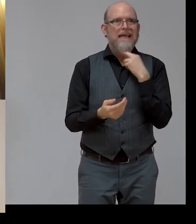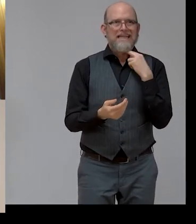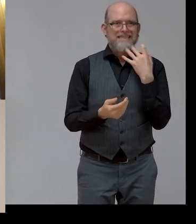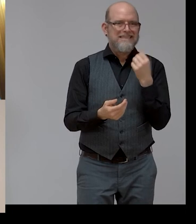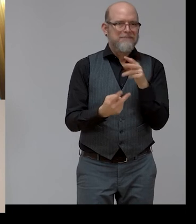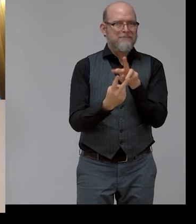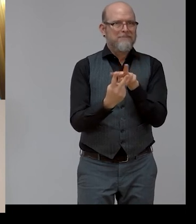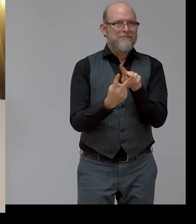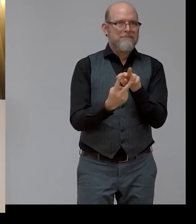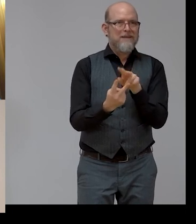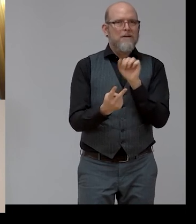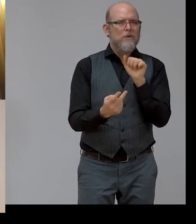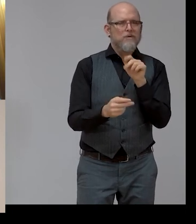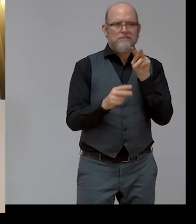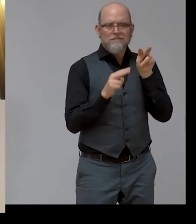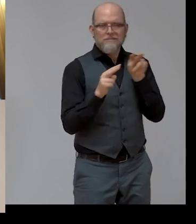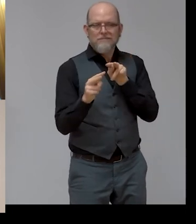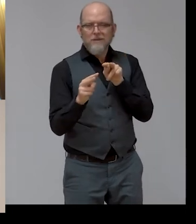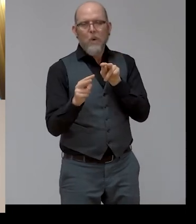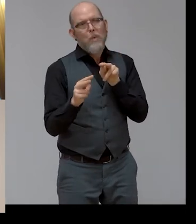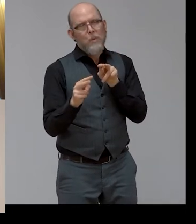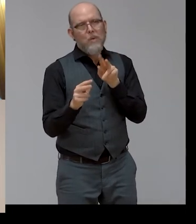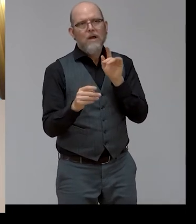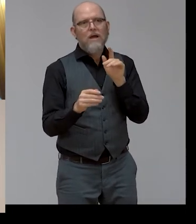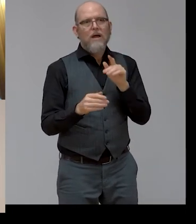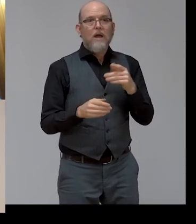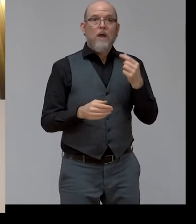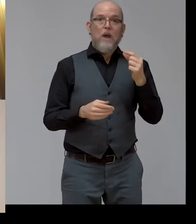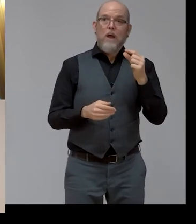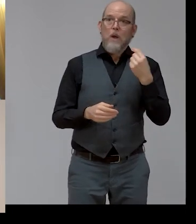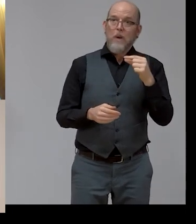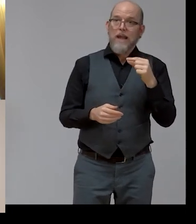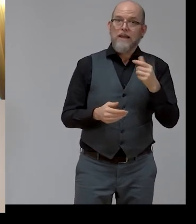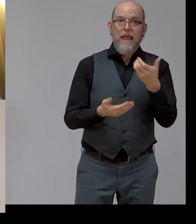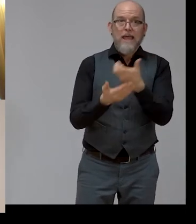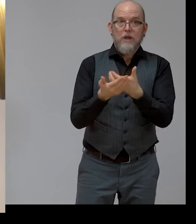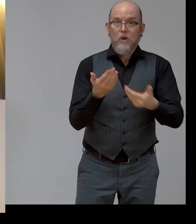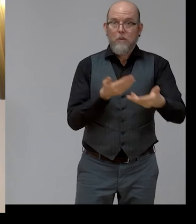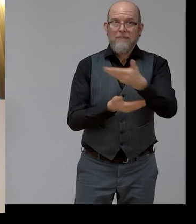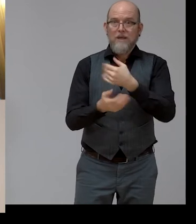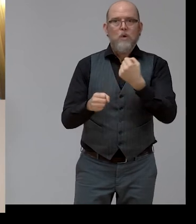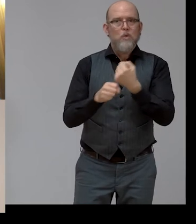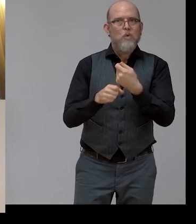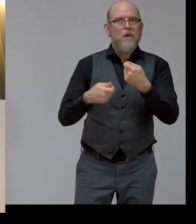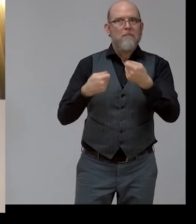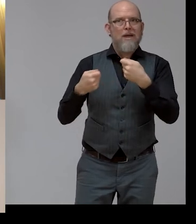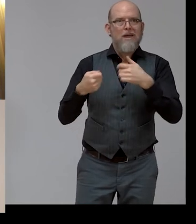would say that really needs to be looked at. The green economy will throw up new jobs in unpredictable ways. And also,